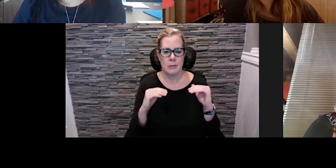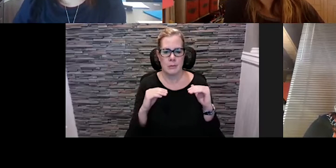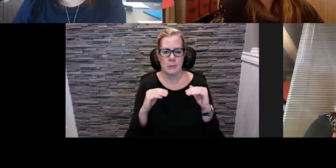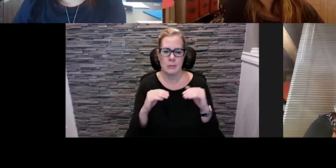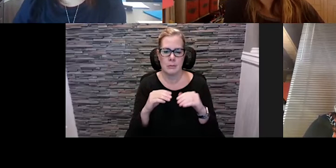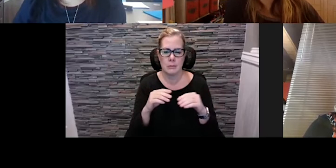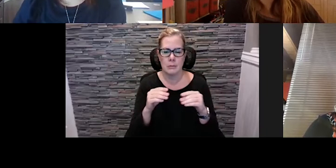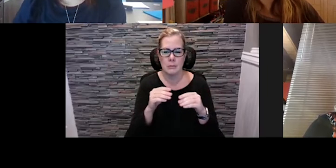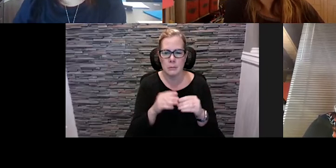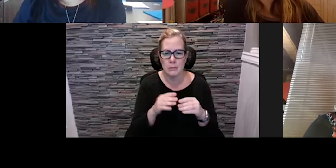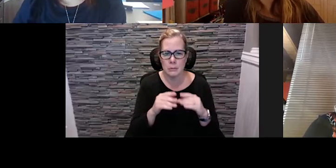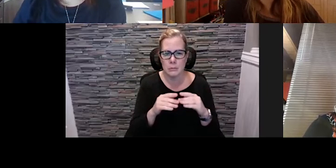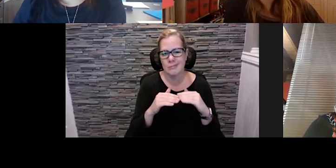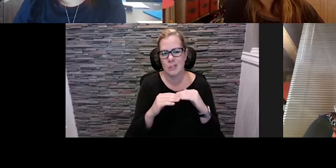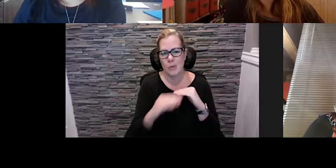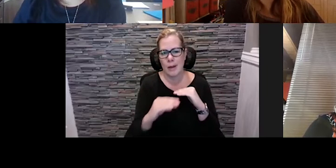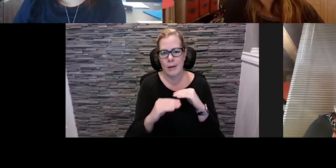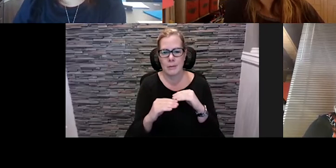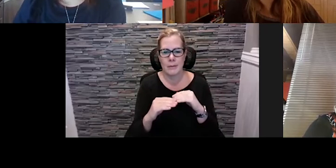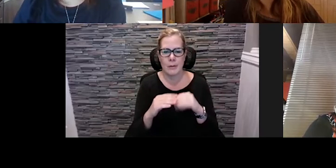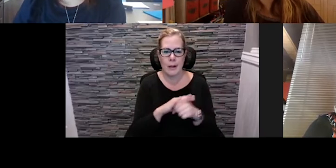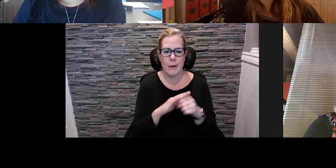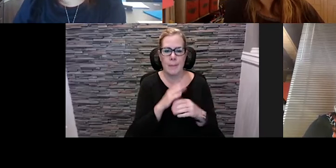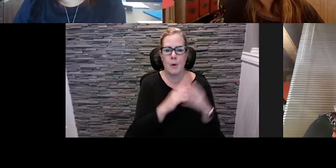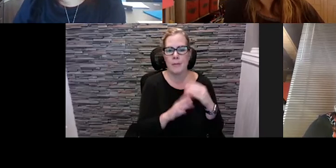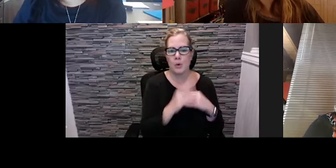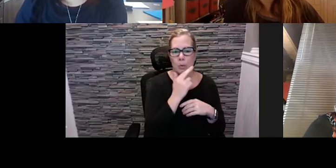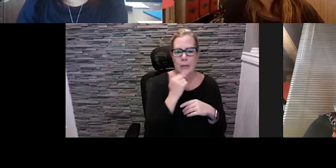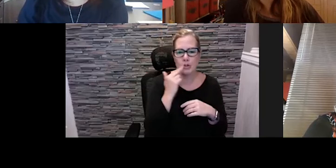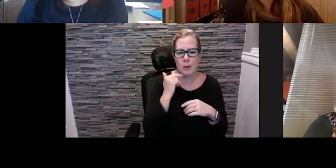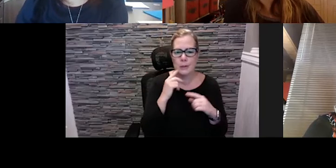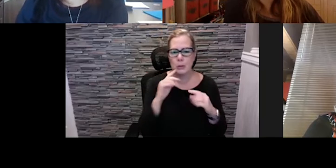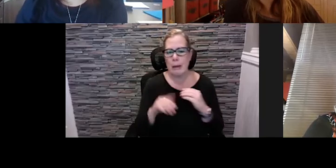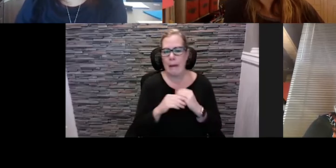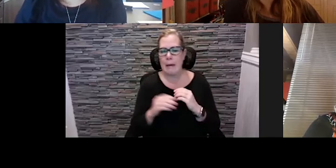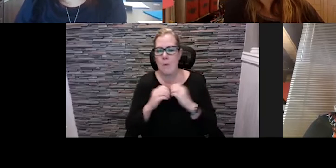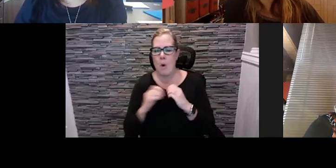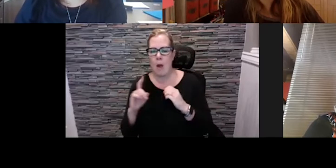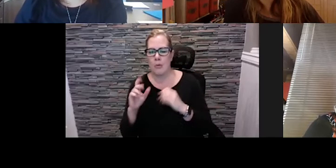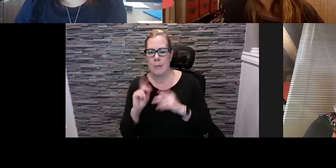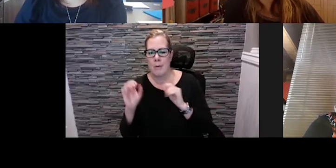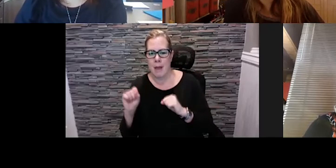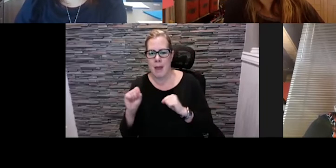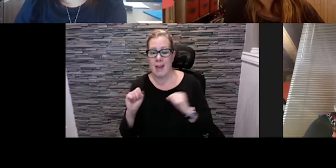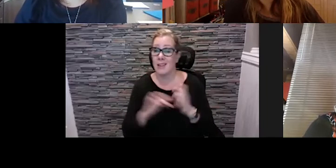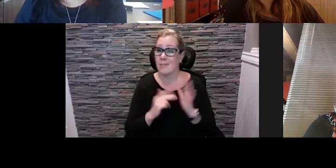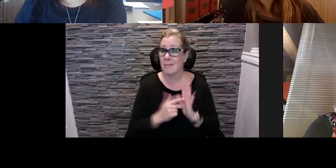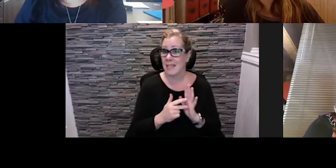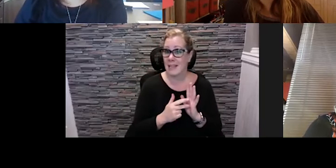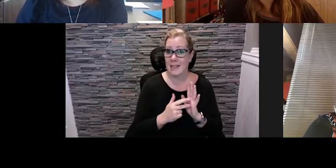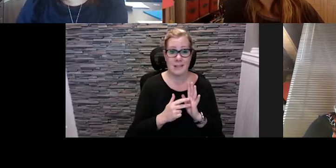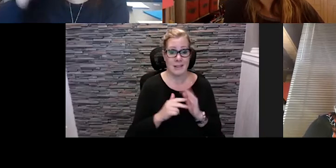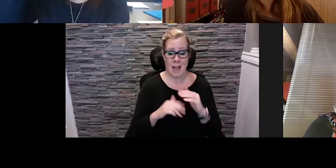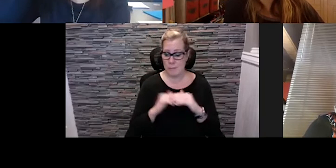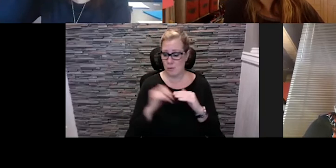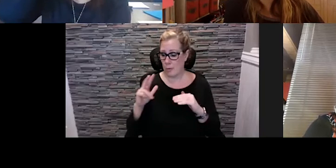open air restaurant to give us another 100 people so you know up to 300 people can gather at any one time you know beyond any gathering limits because